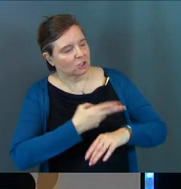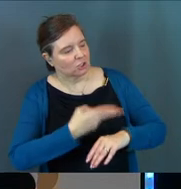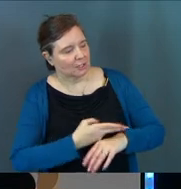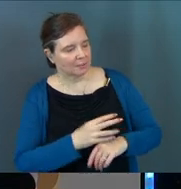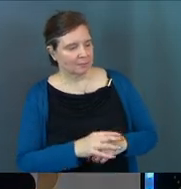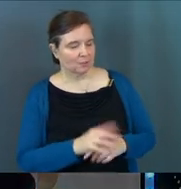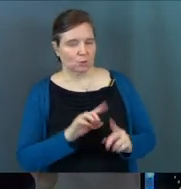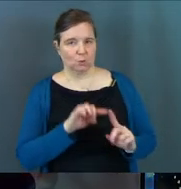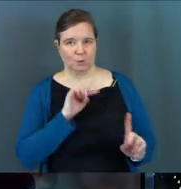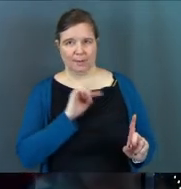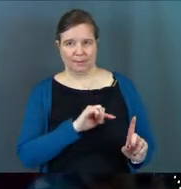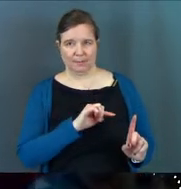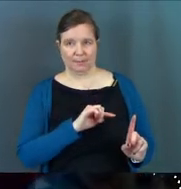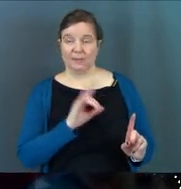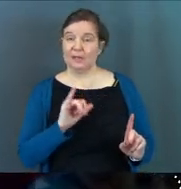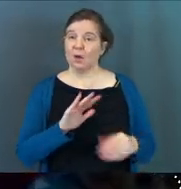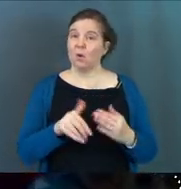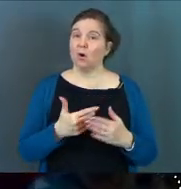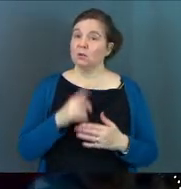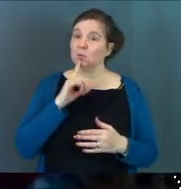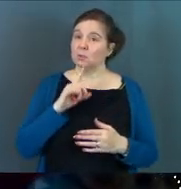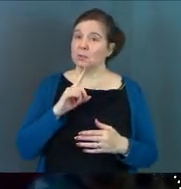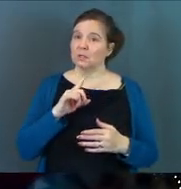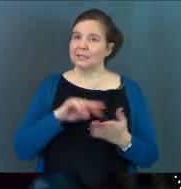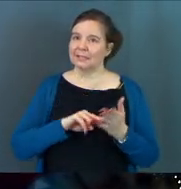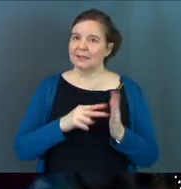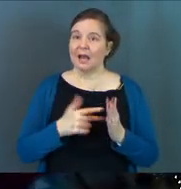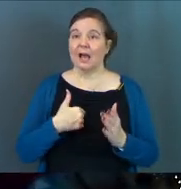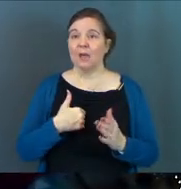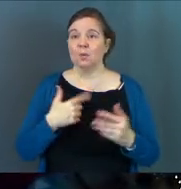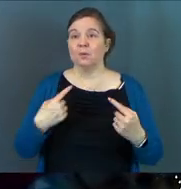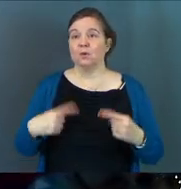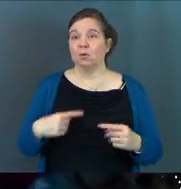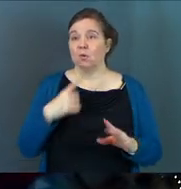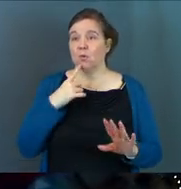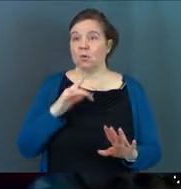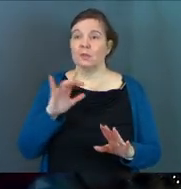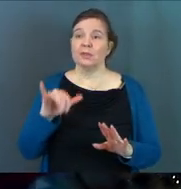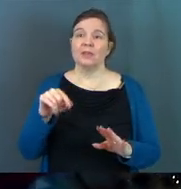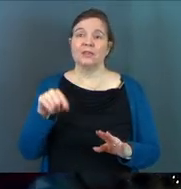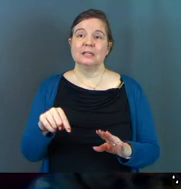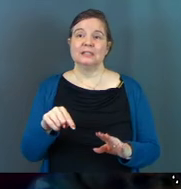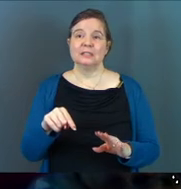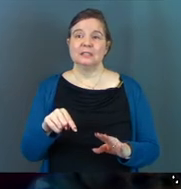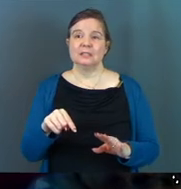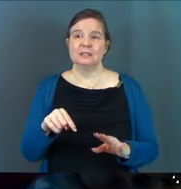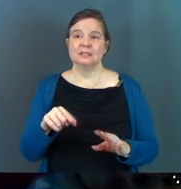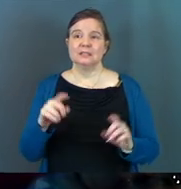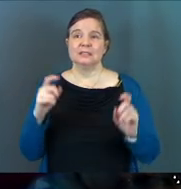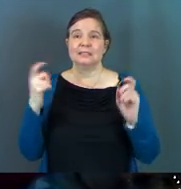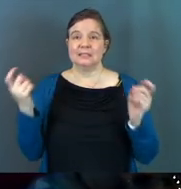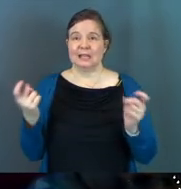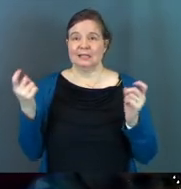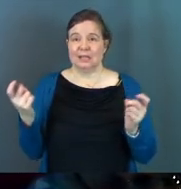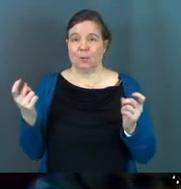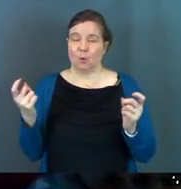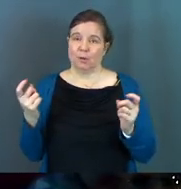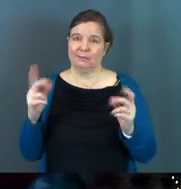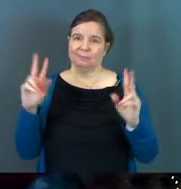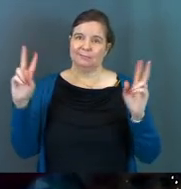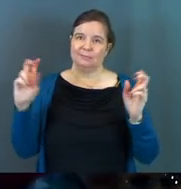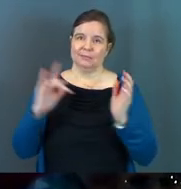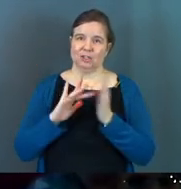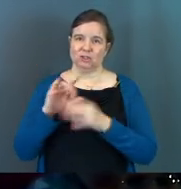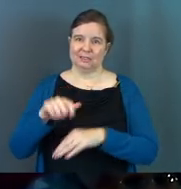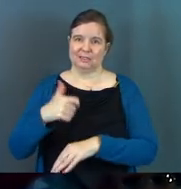sheep to him. Now, all this is really intentional. I would even argue that this is a ceremony that Jesus has set